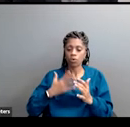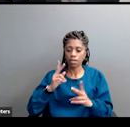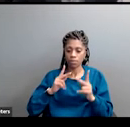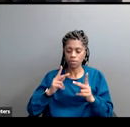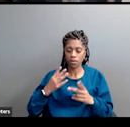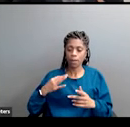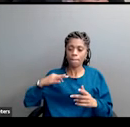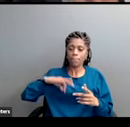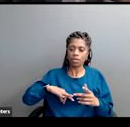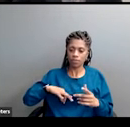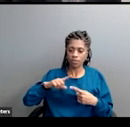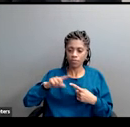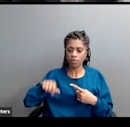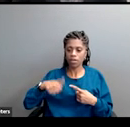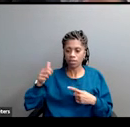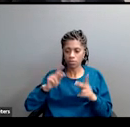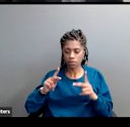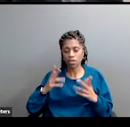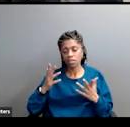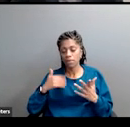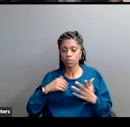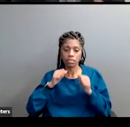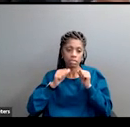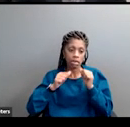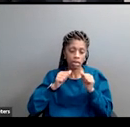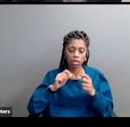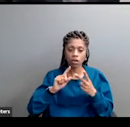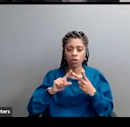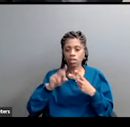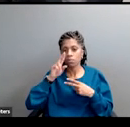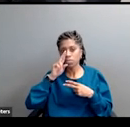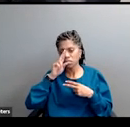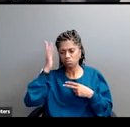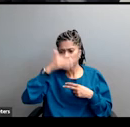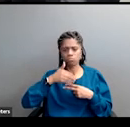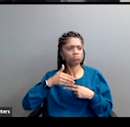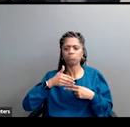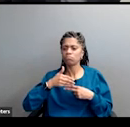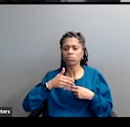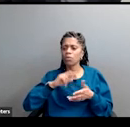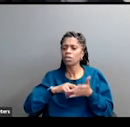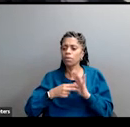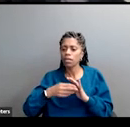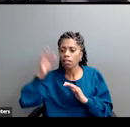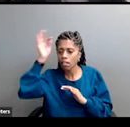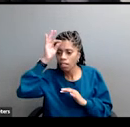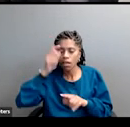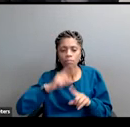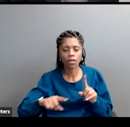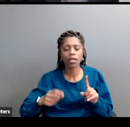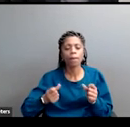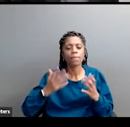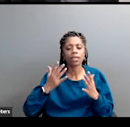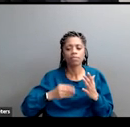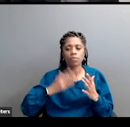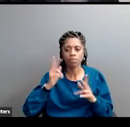it. Maybe they'll defend it by denying it, by obfuscating it, by pretending it doesn't exist, but the majority of whites will